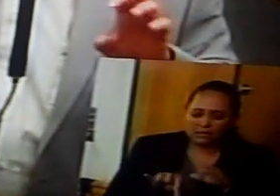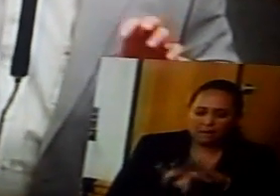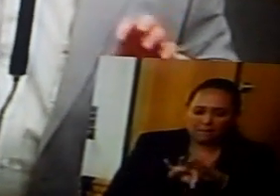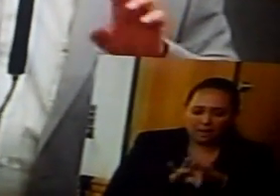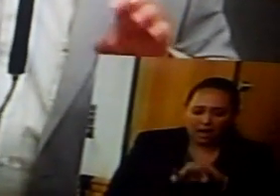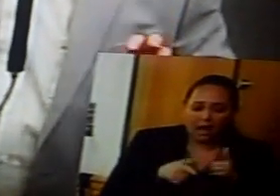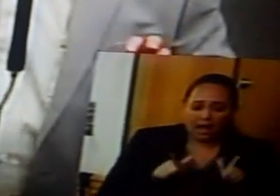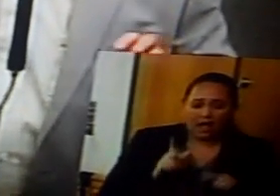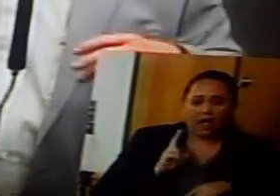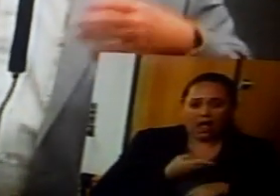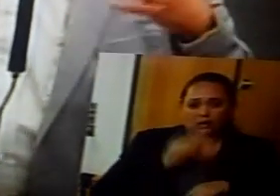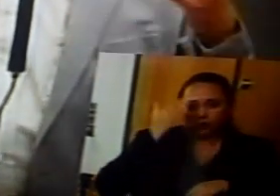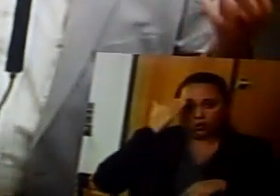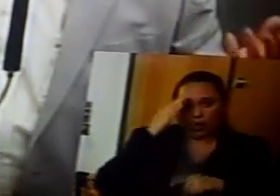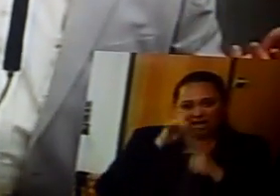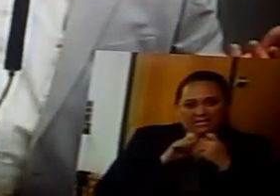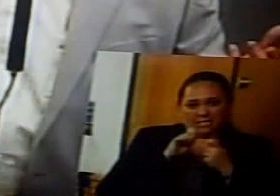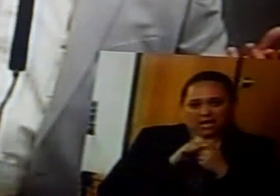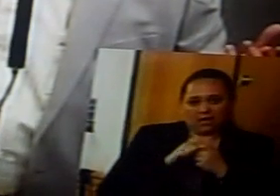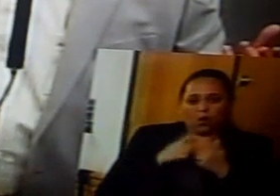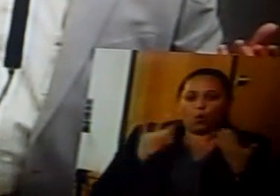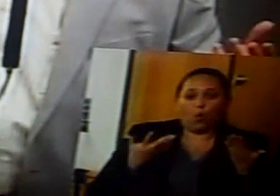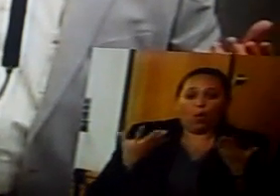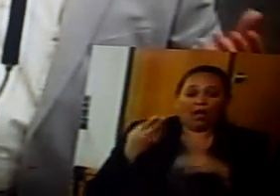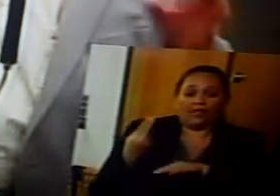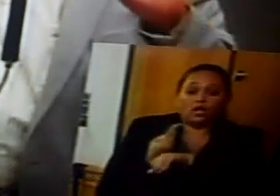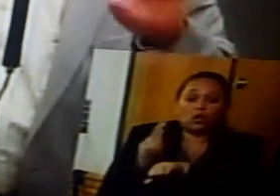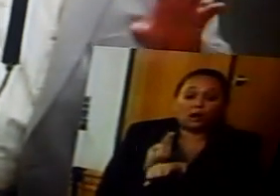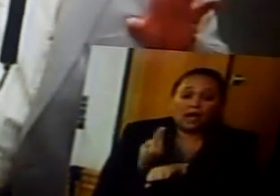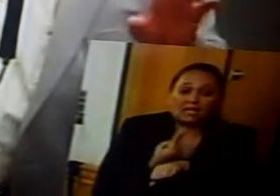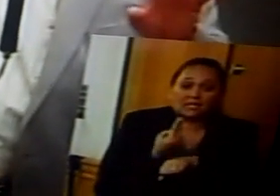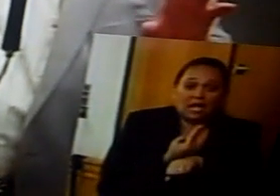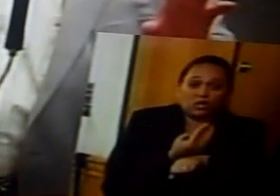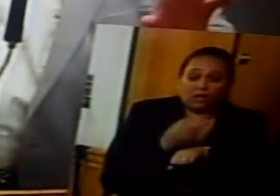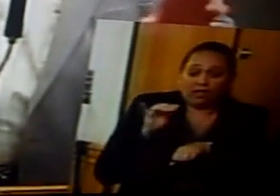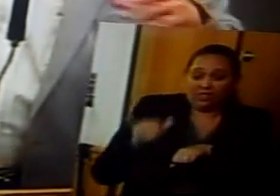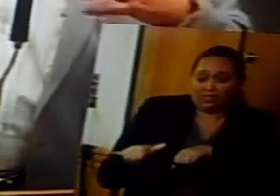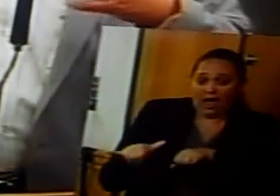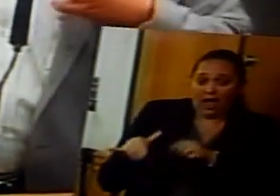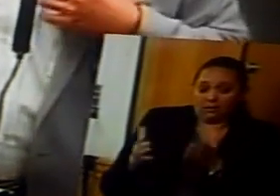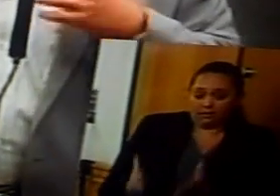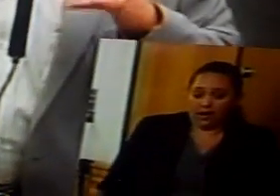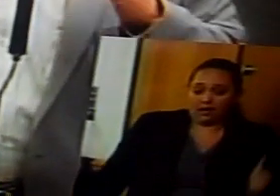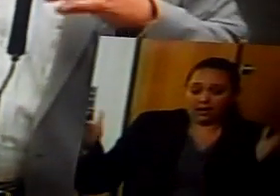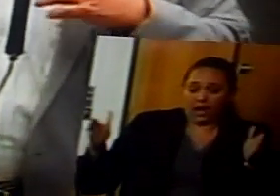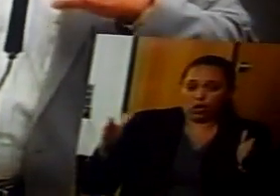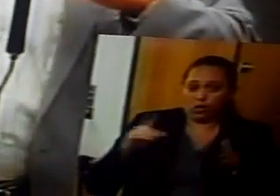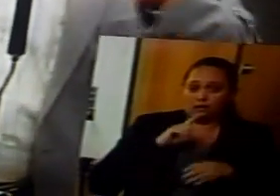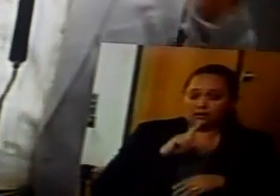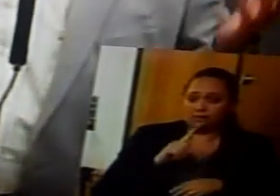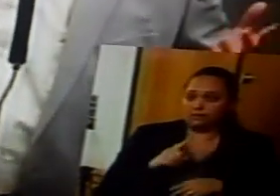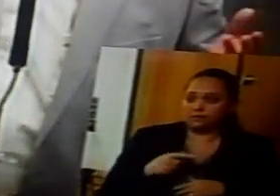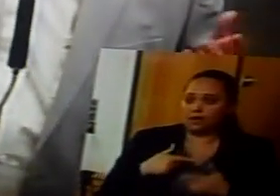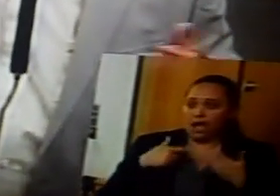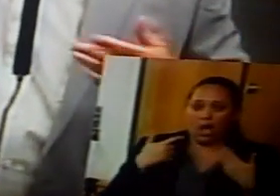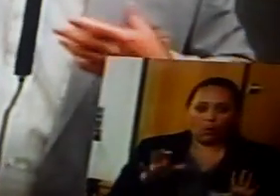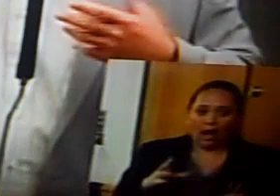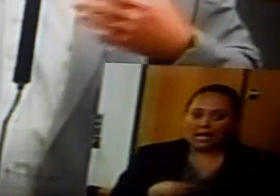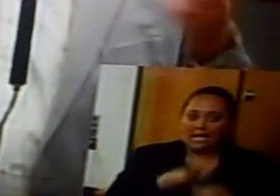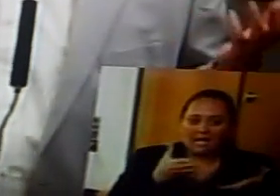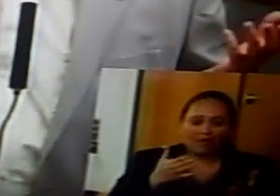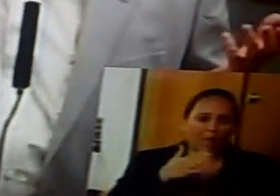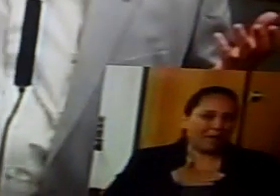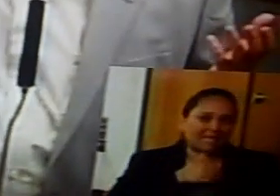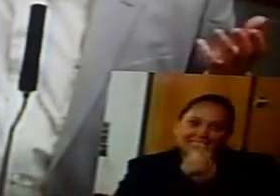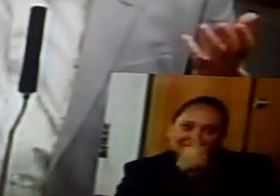can let us know exactly what the utilization of that container is. Now, I don't want to give out my secrets